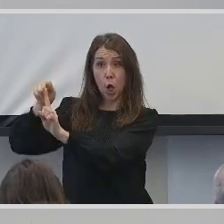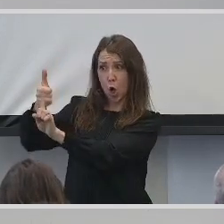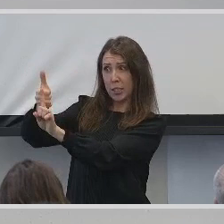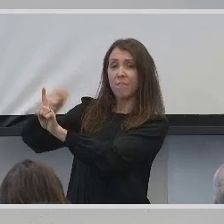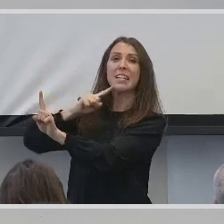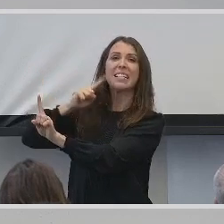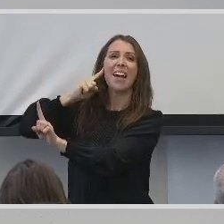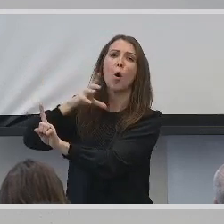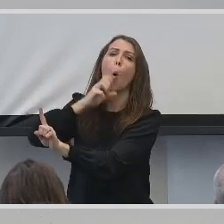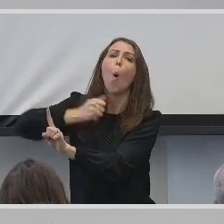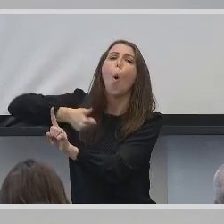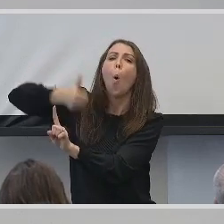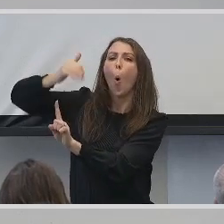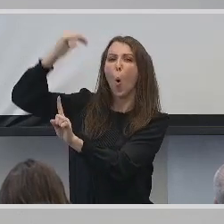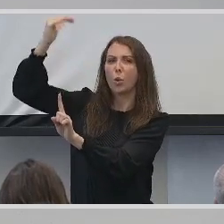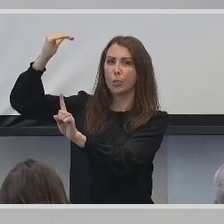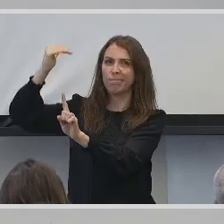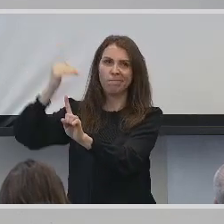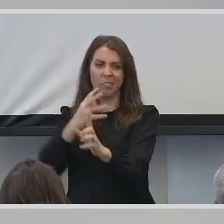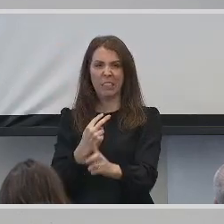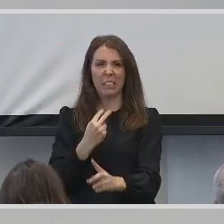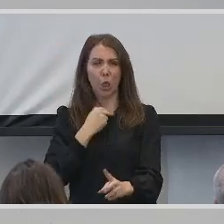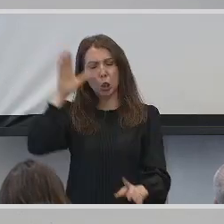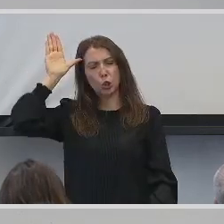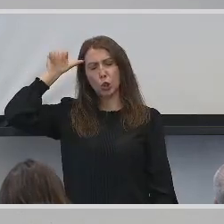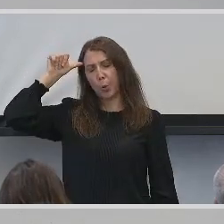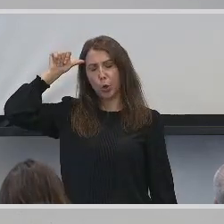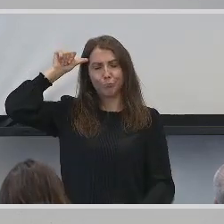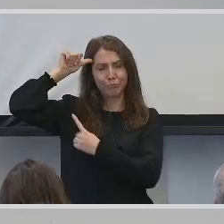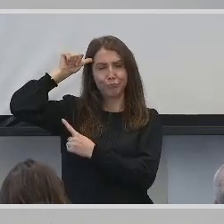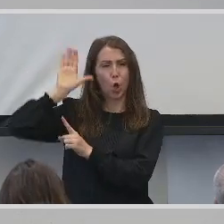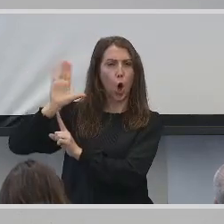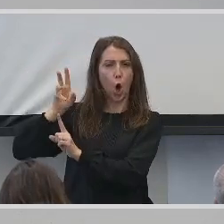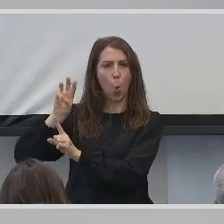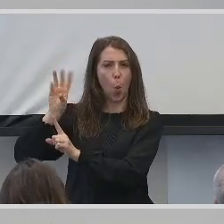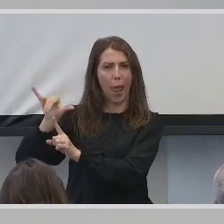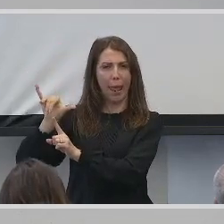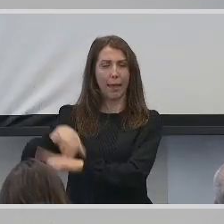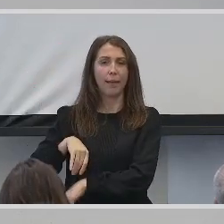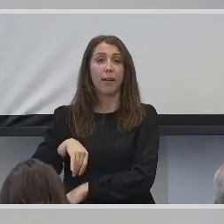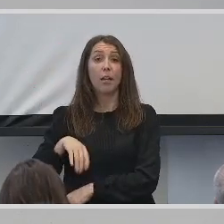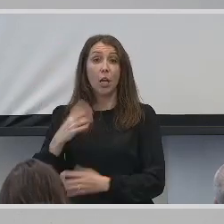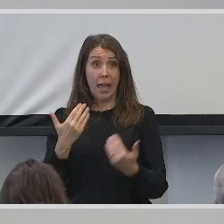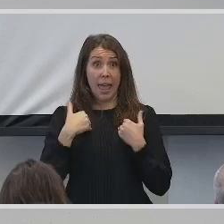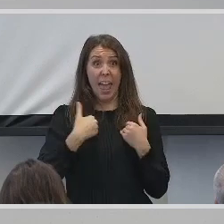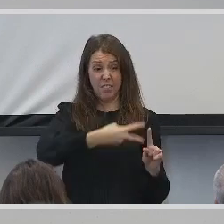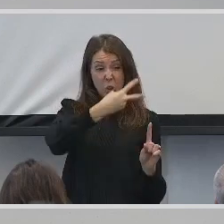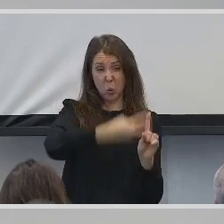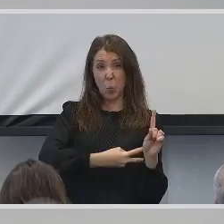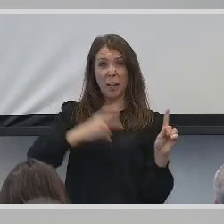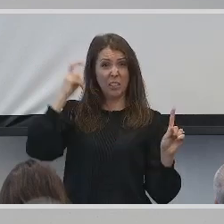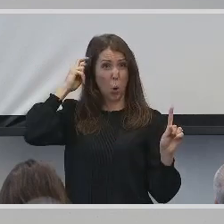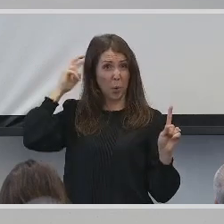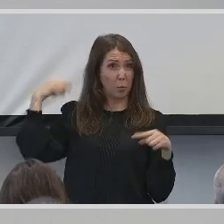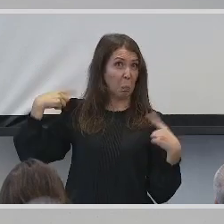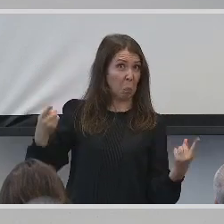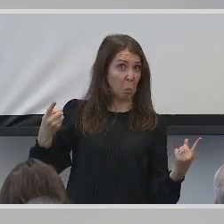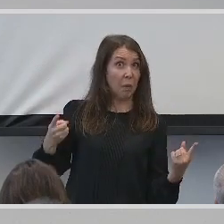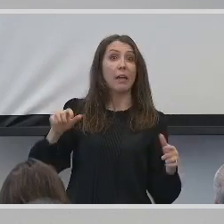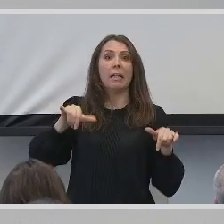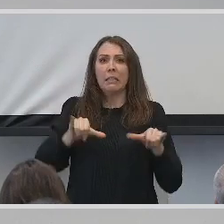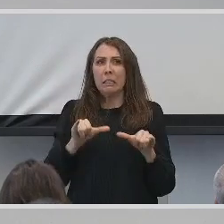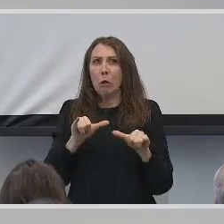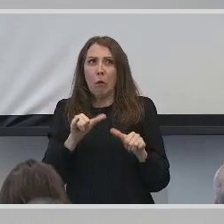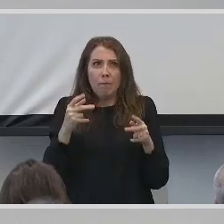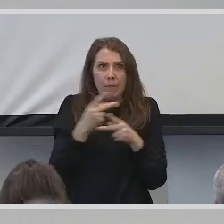she was an older deaf woman set in her race. I had the cochlear implant for about two months, and I was still adjusting to it. When I met with